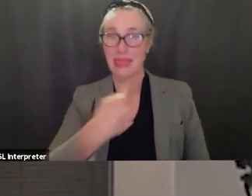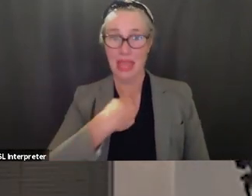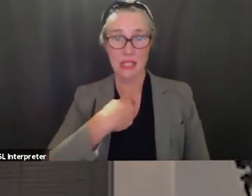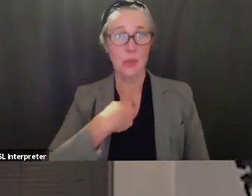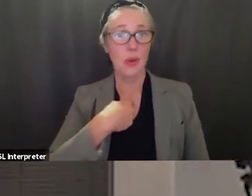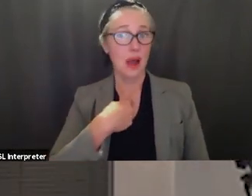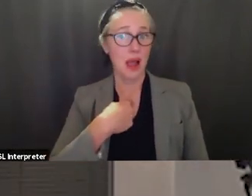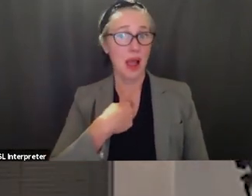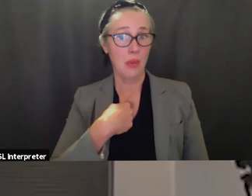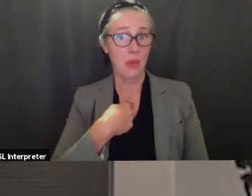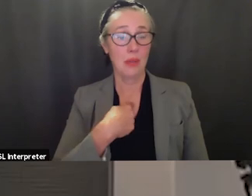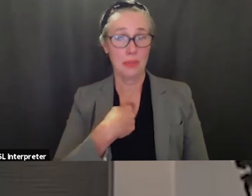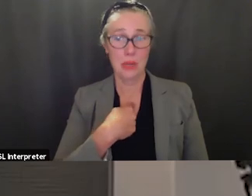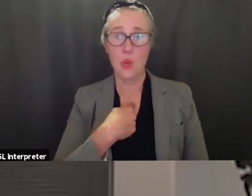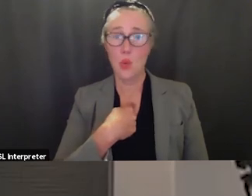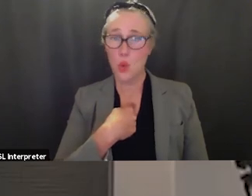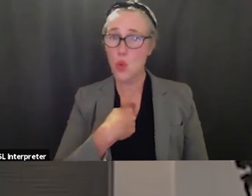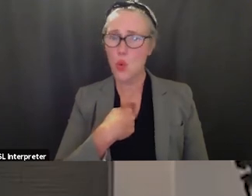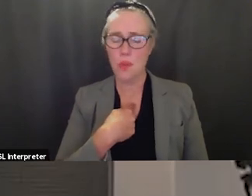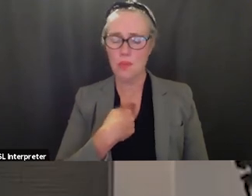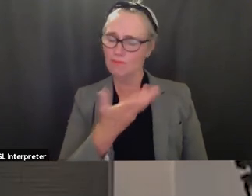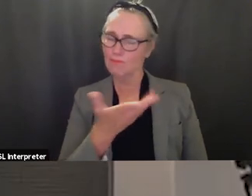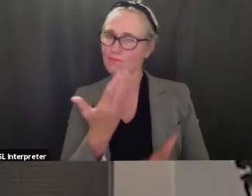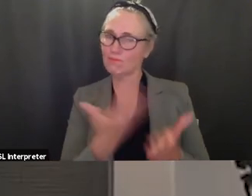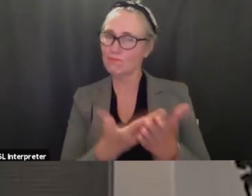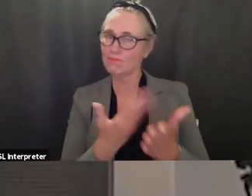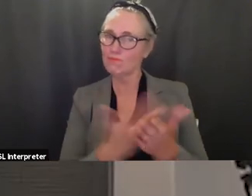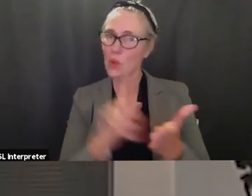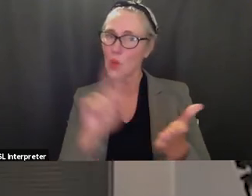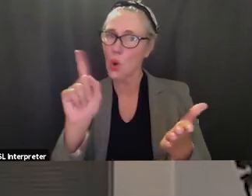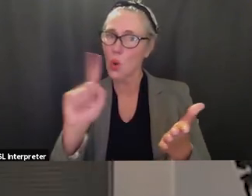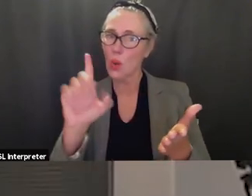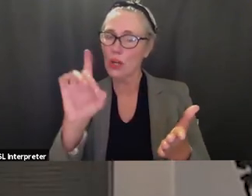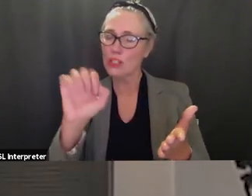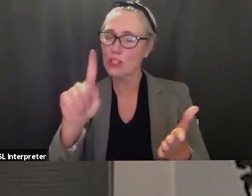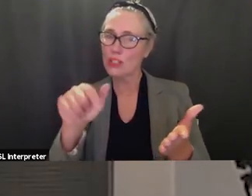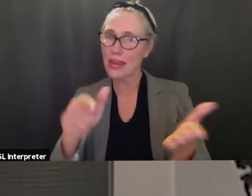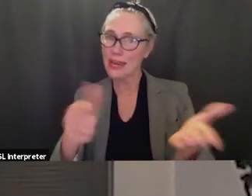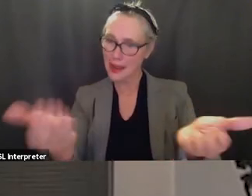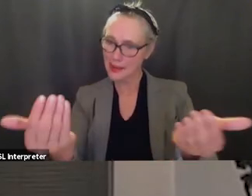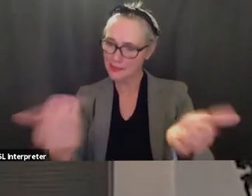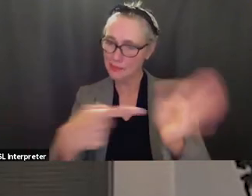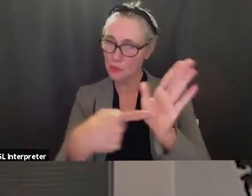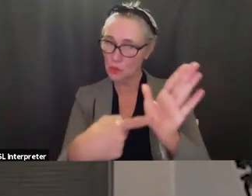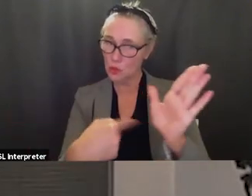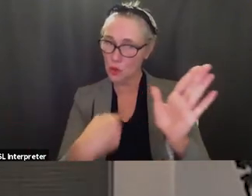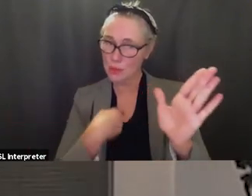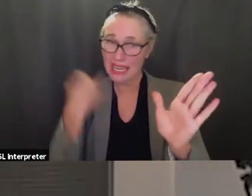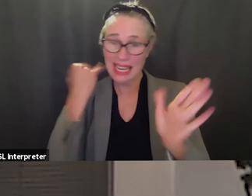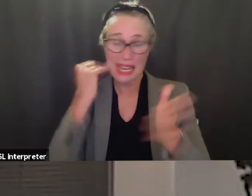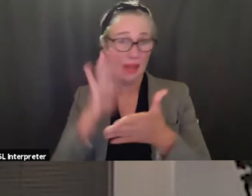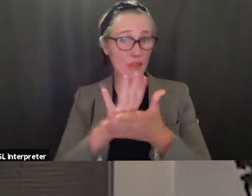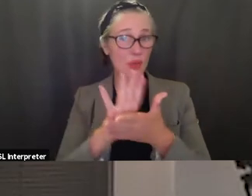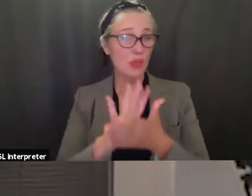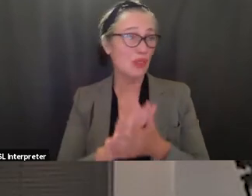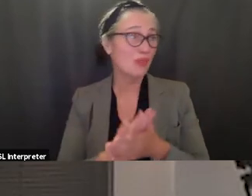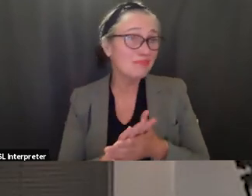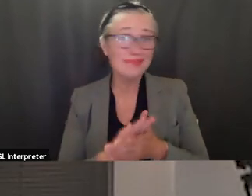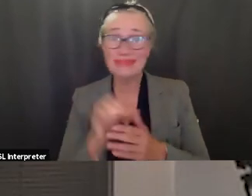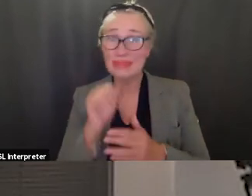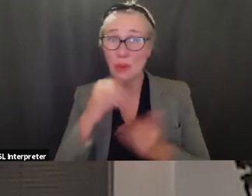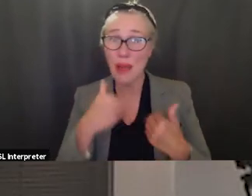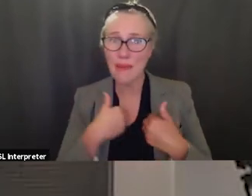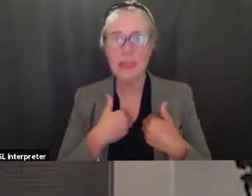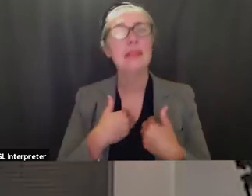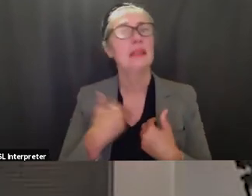like where's your data and if schools are not doing it if teachers are not doing it we're going to know and then we have to have some